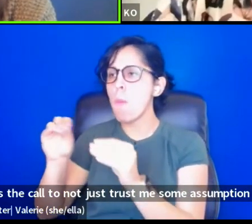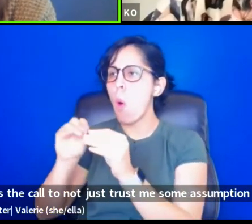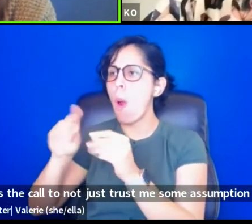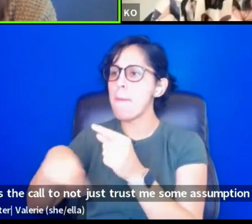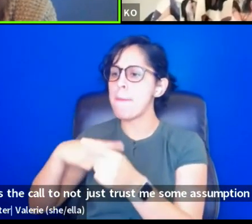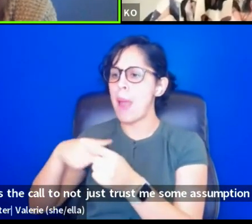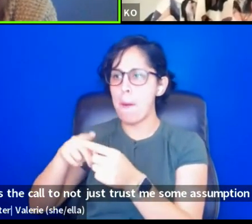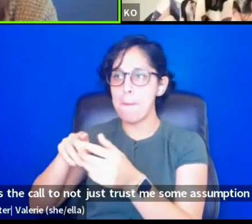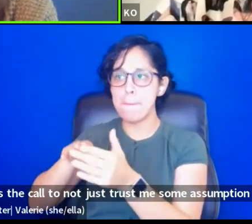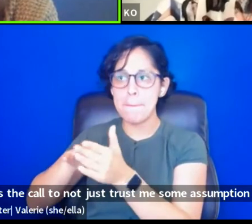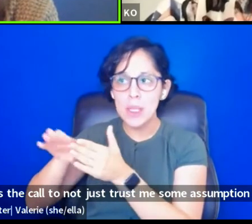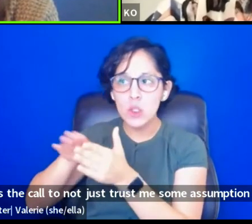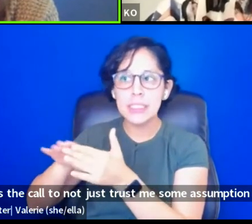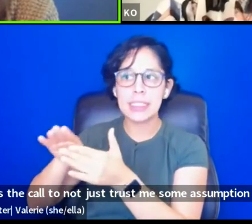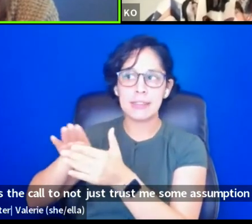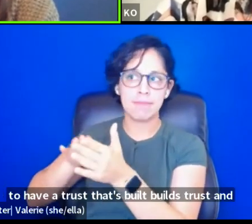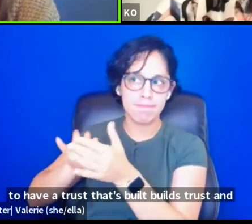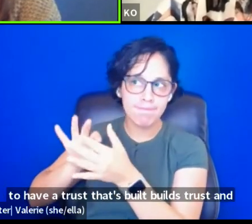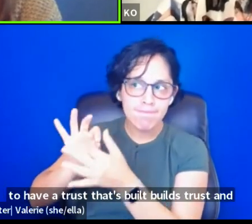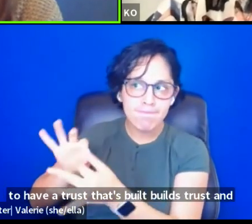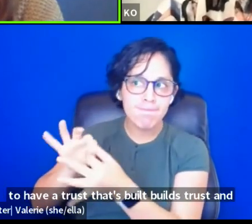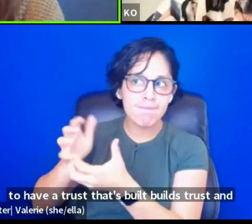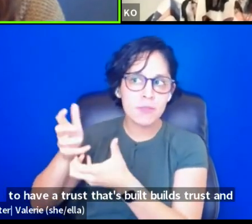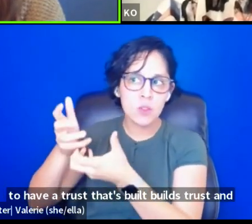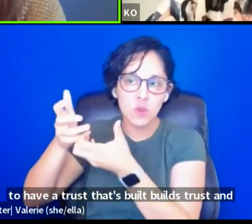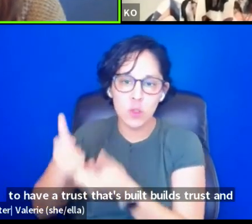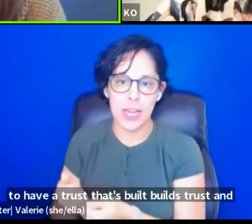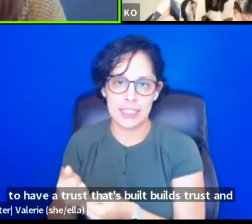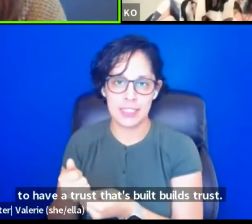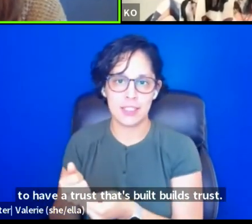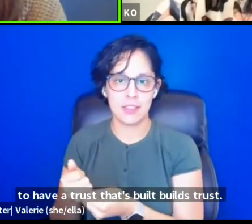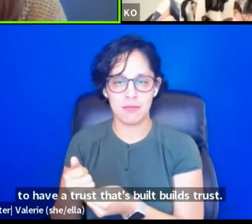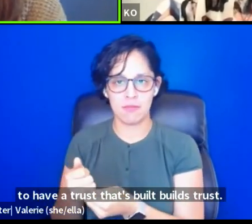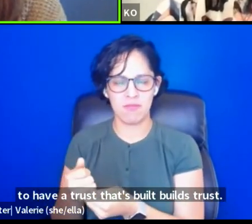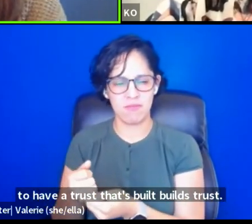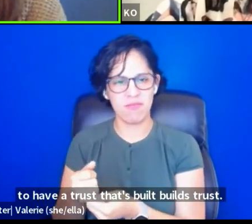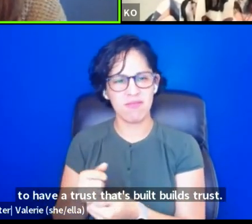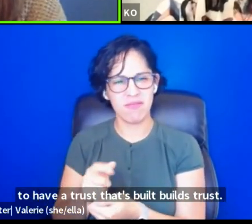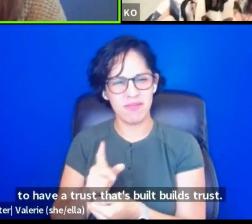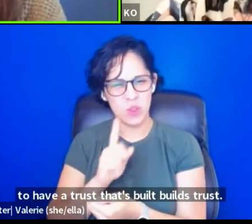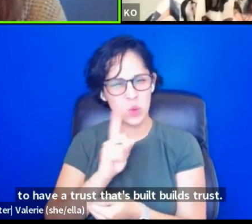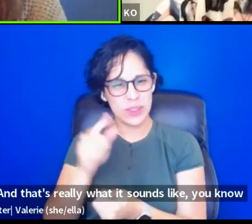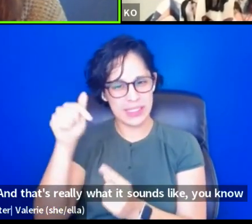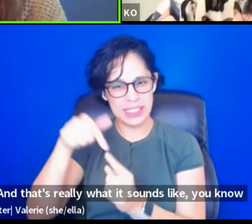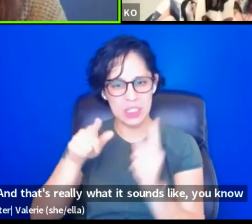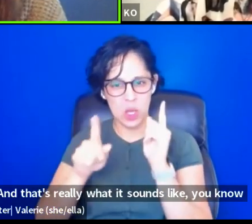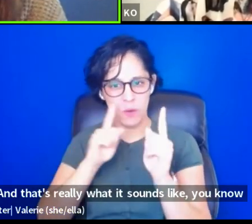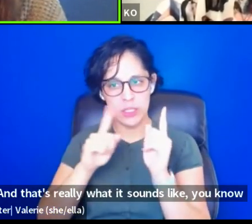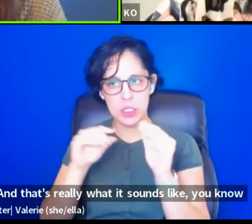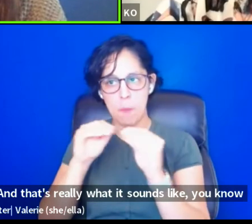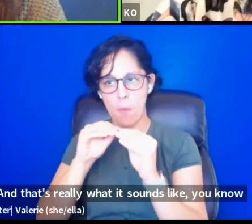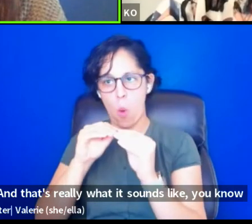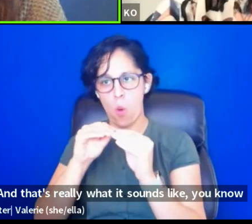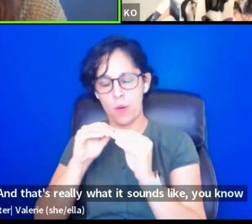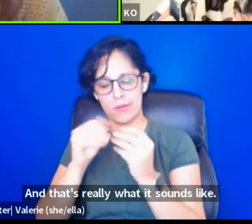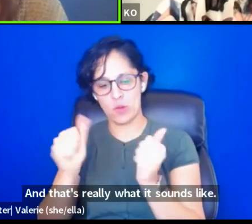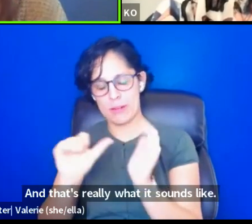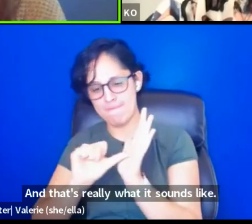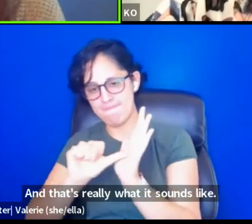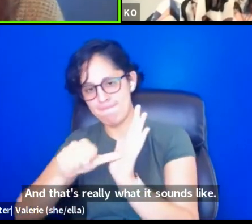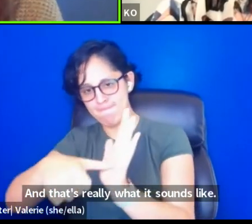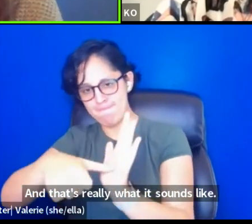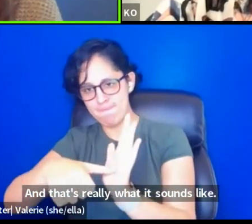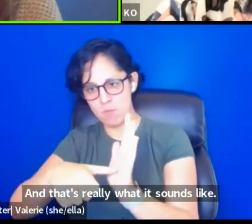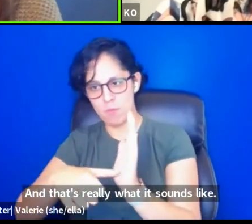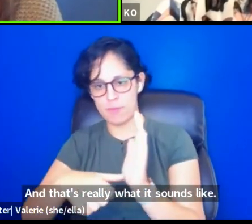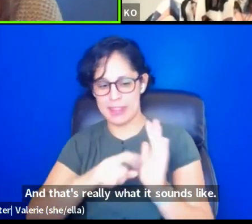trust. And that's really what it sounds like, you know, this conversation is leaning toward in terms of at the top of